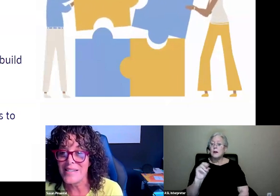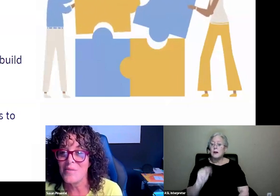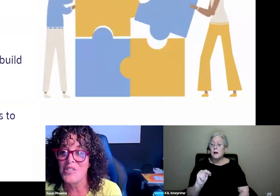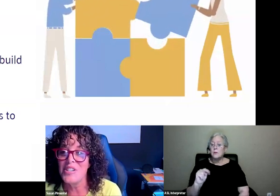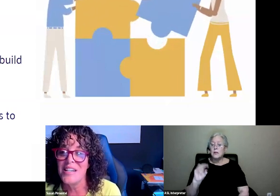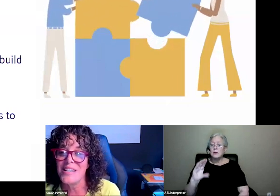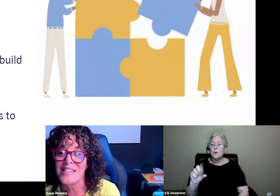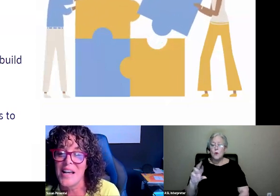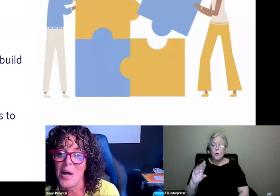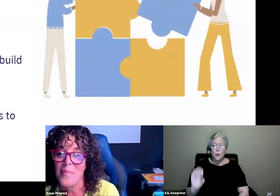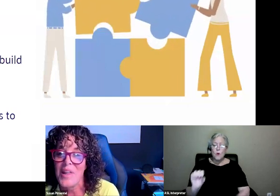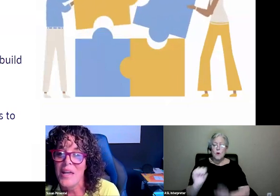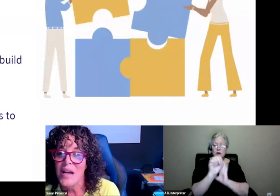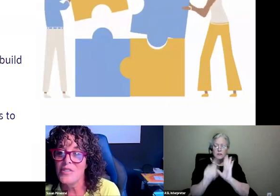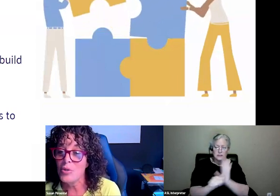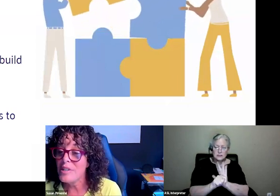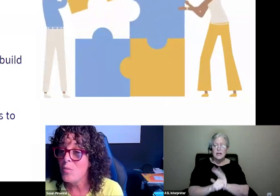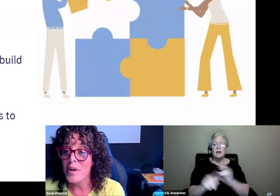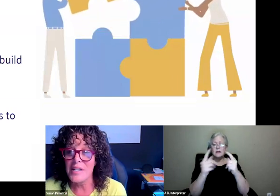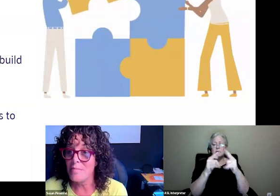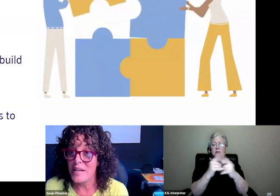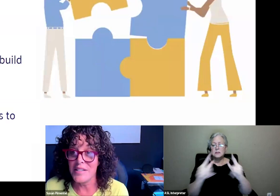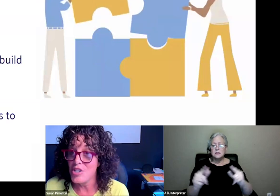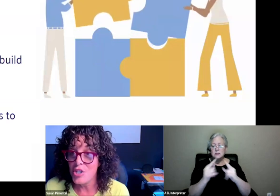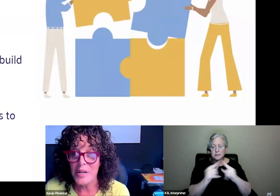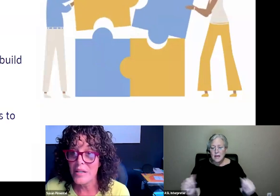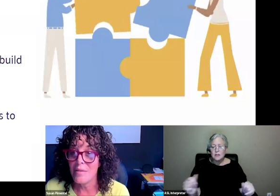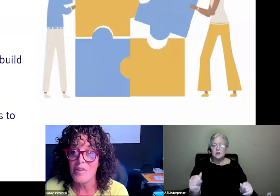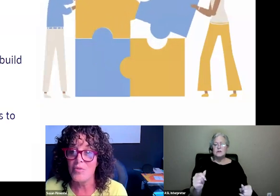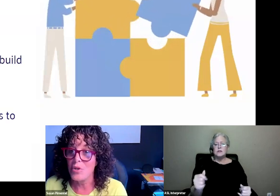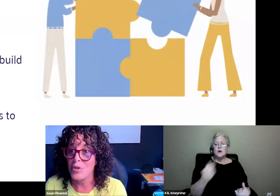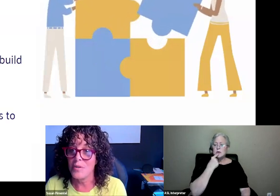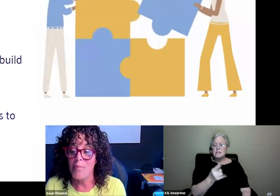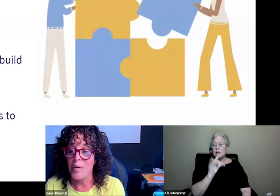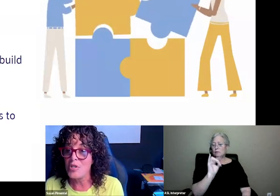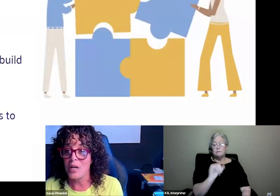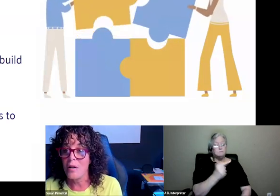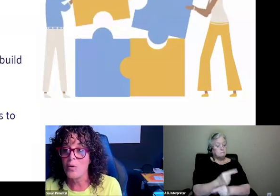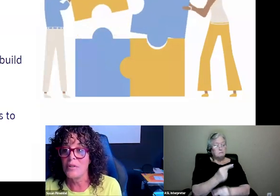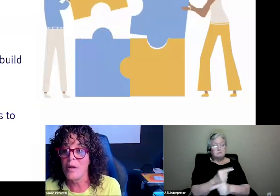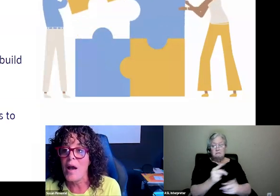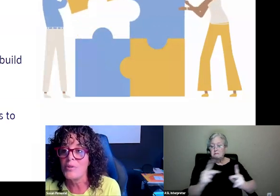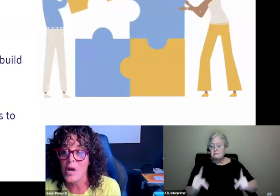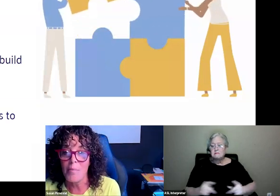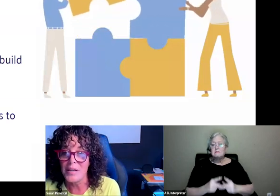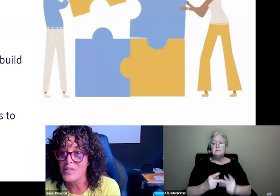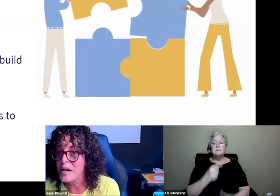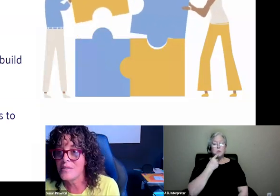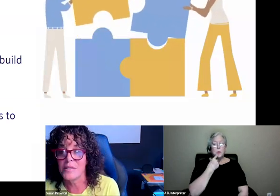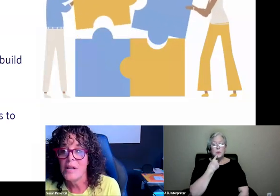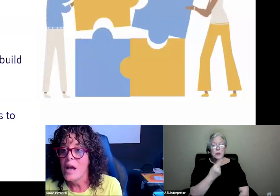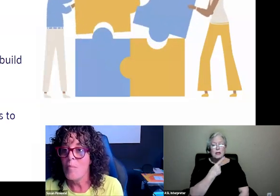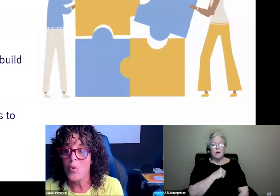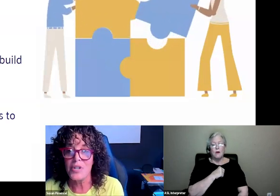place, which is... Certainly you want to pay attention to it. And we've heard Barbara talk eloquently about the complex